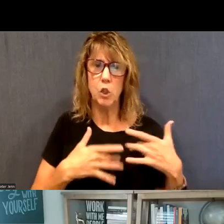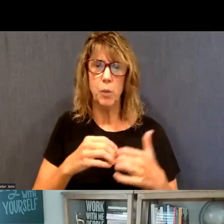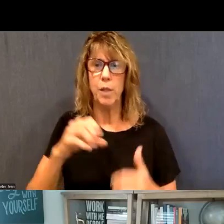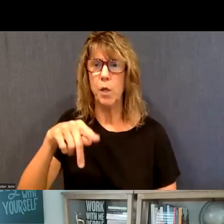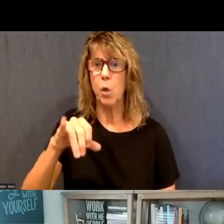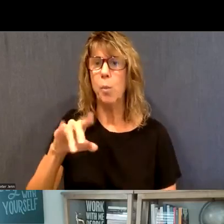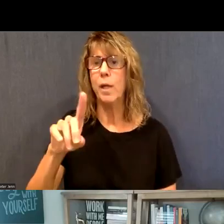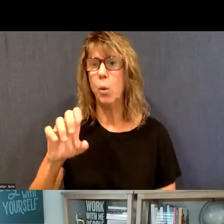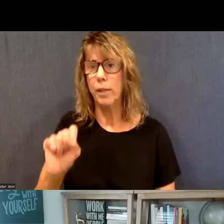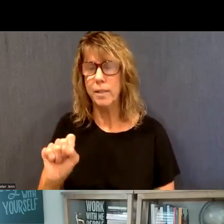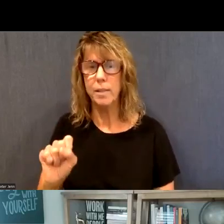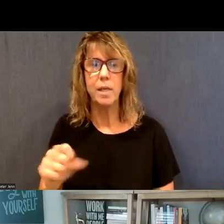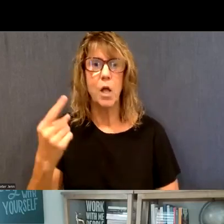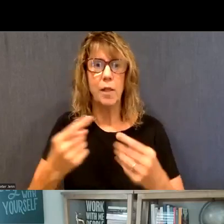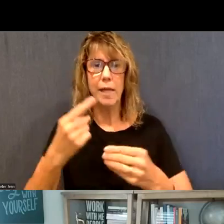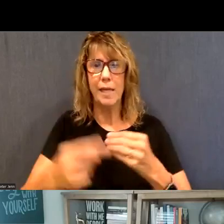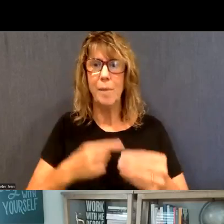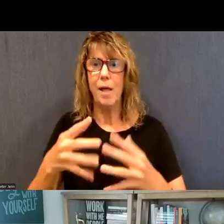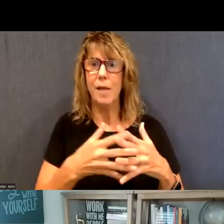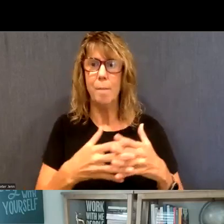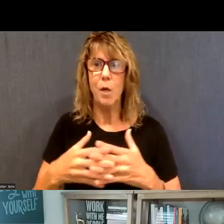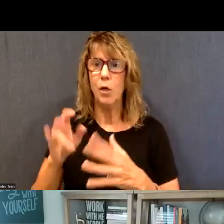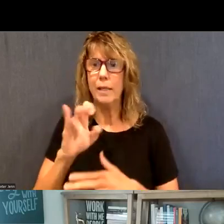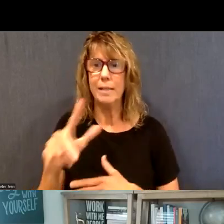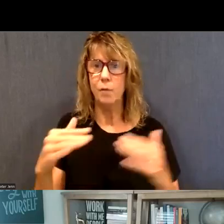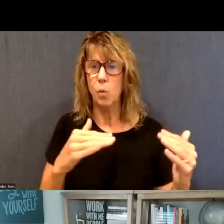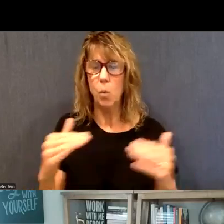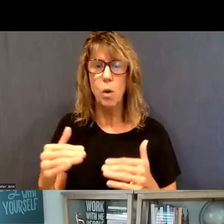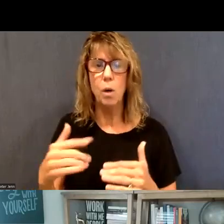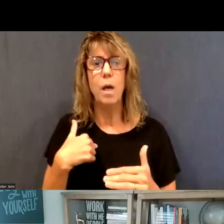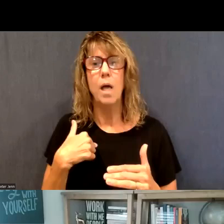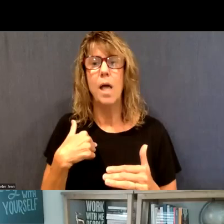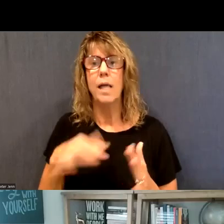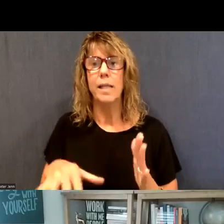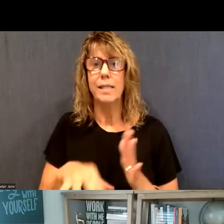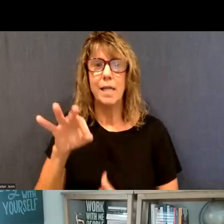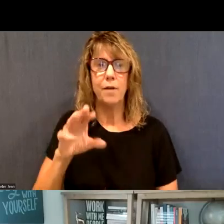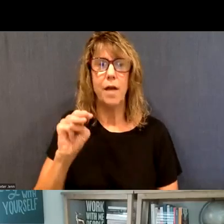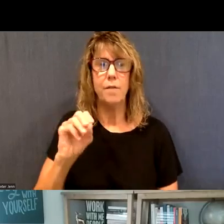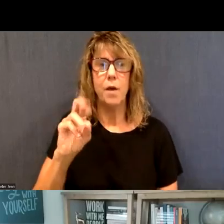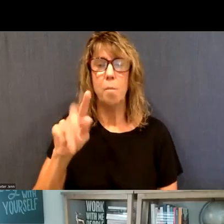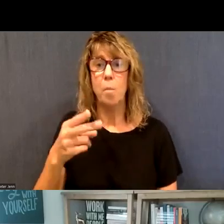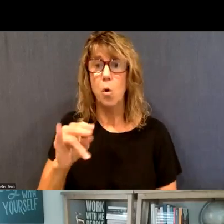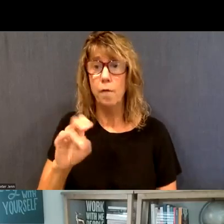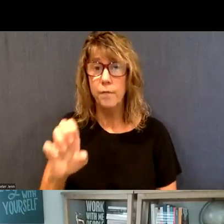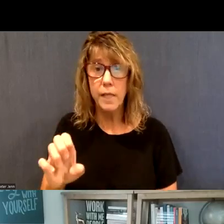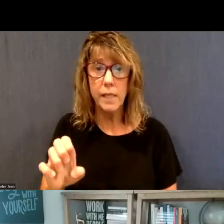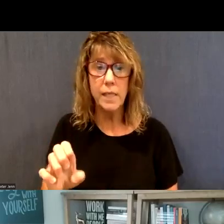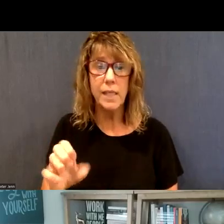Um, so thinking about the American Civil War, thinking about the discovery of morphine going through the, uh,